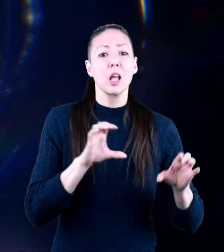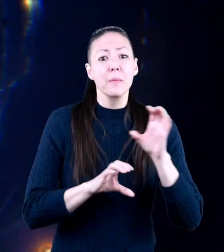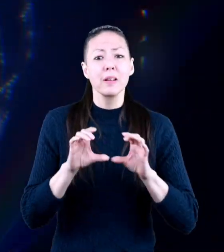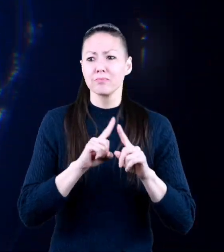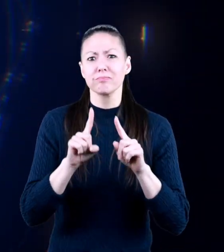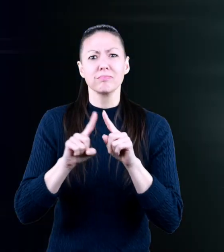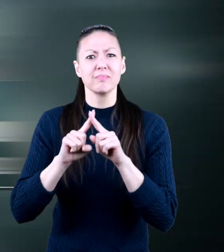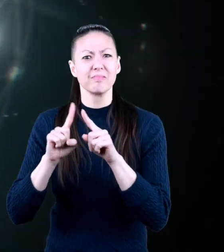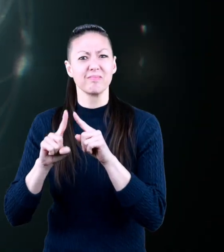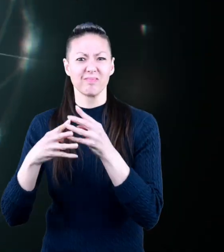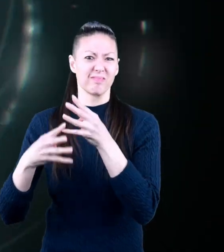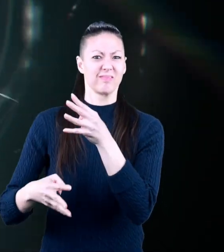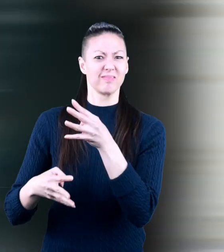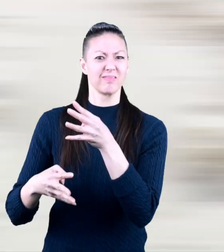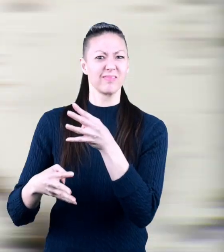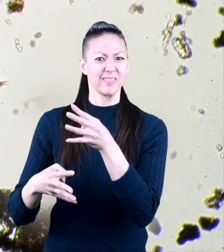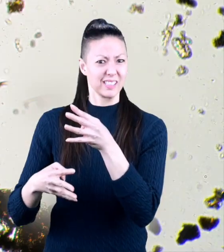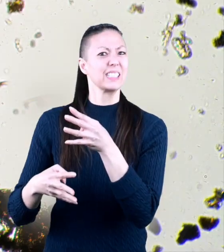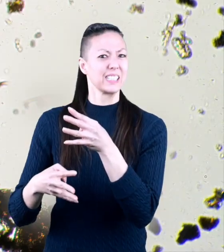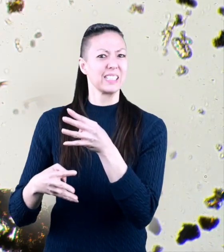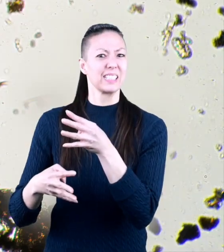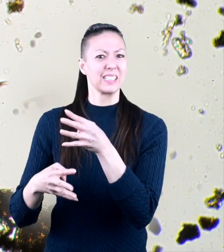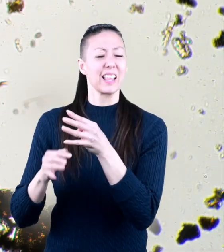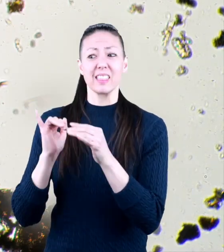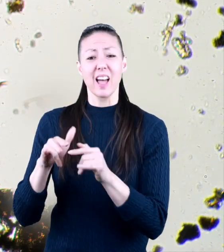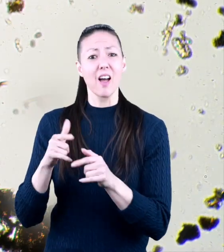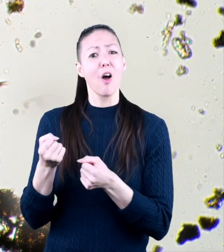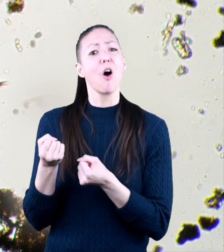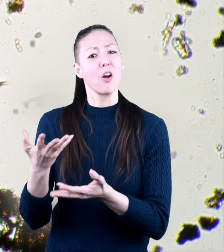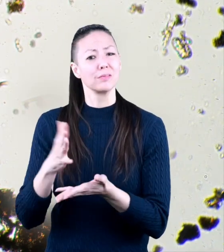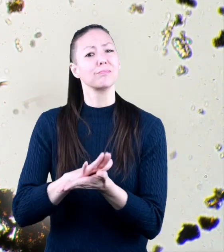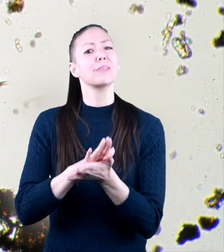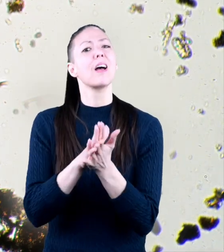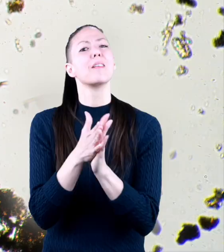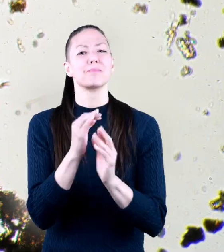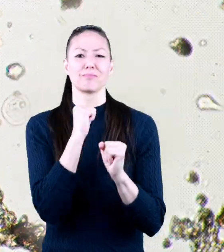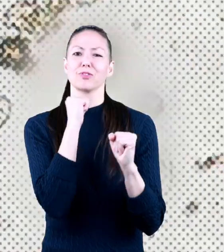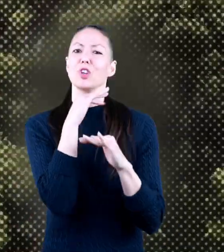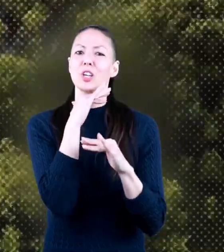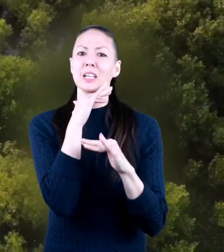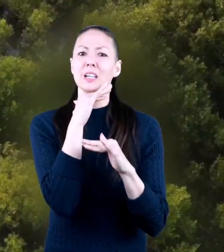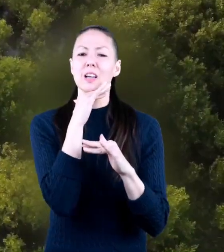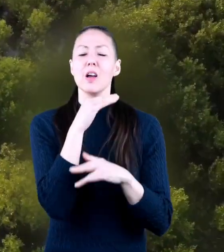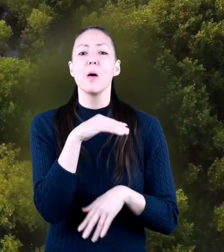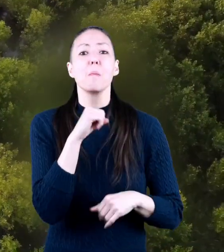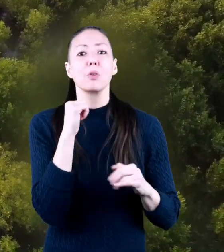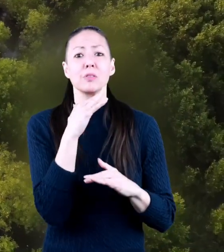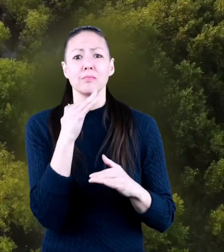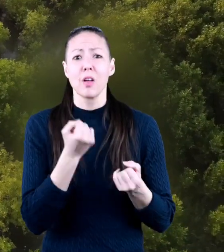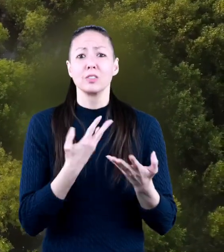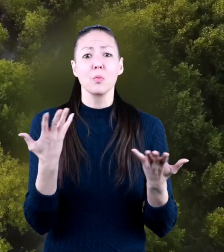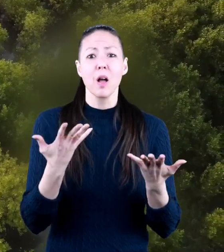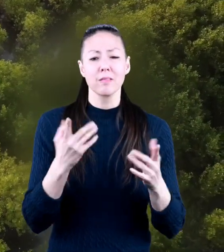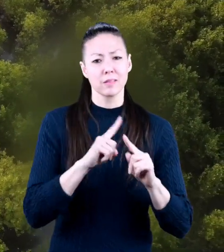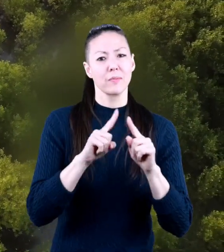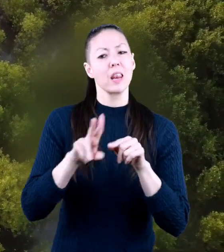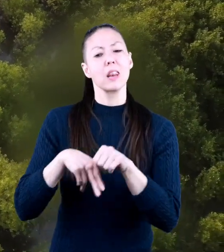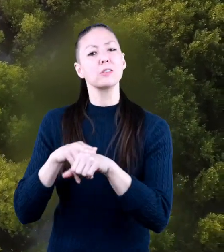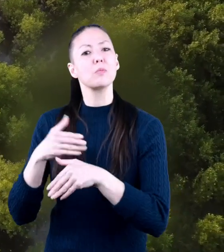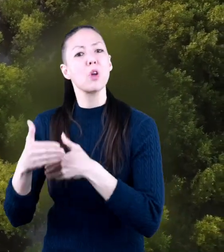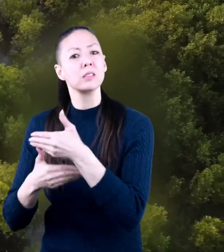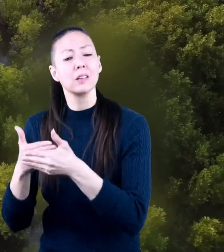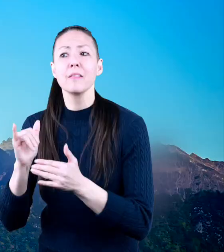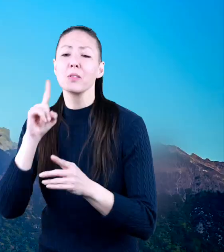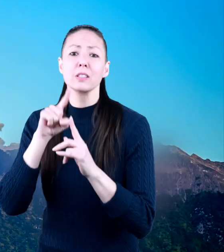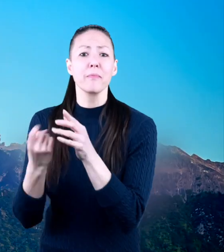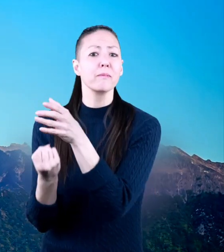chemicals and other substances cause the water to become dirty pollution can be caused through natural processes